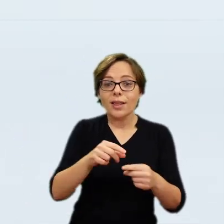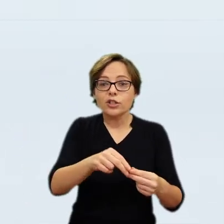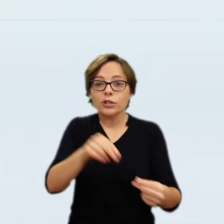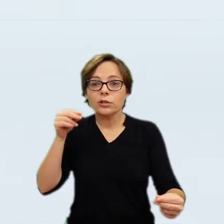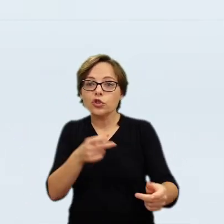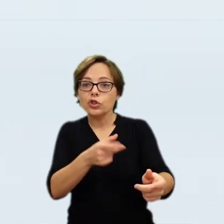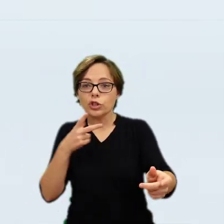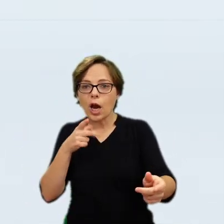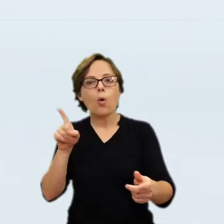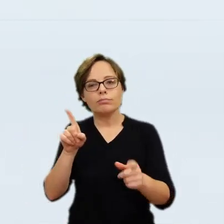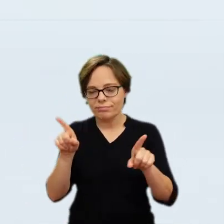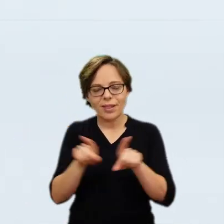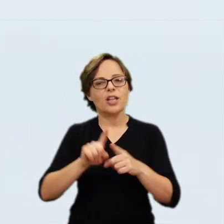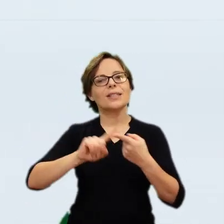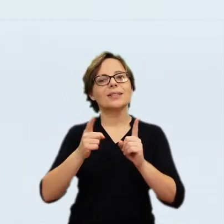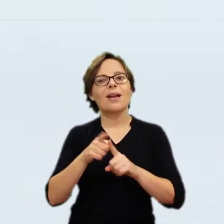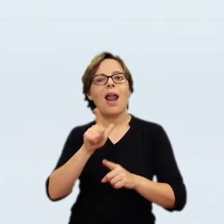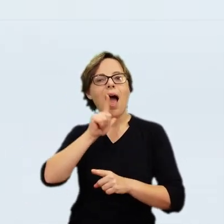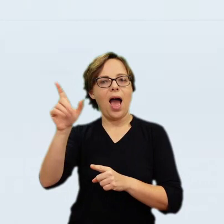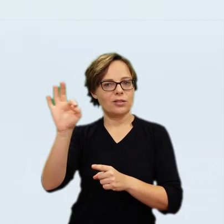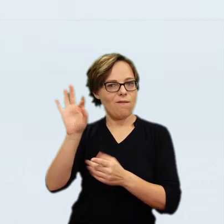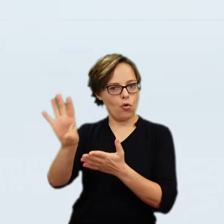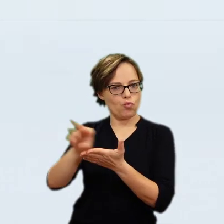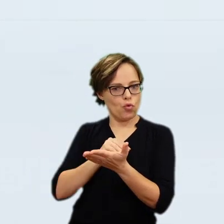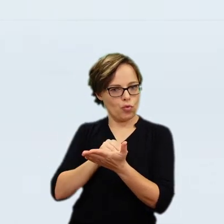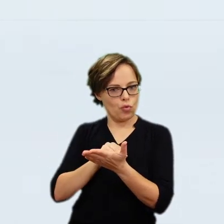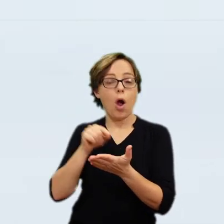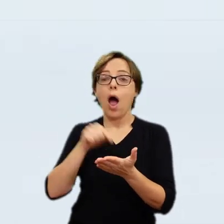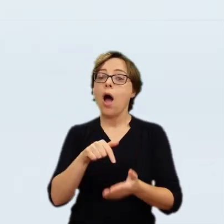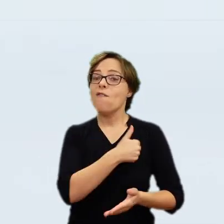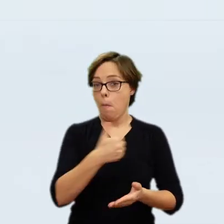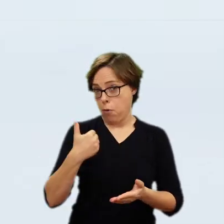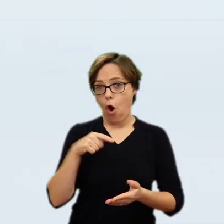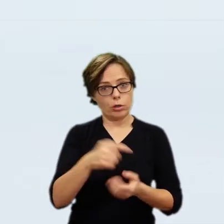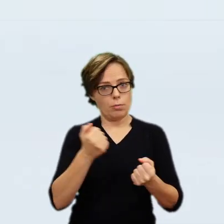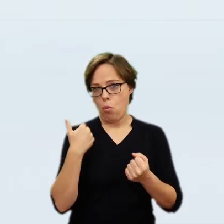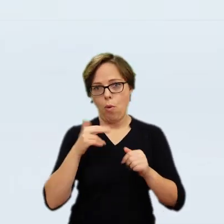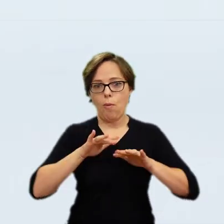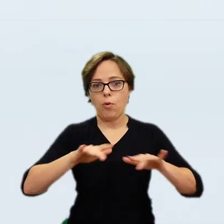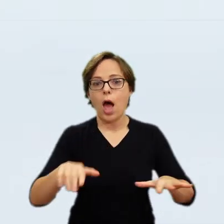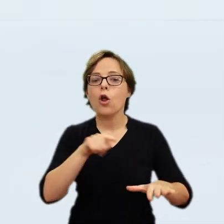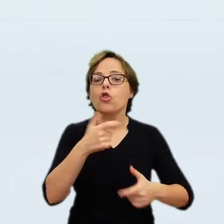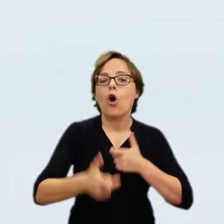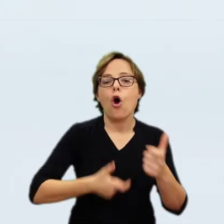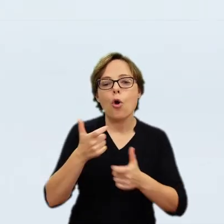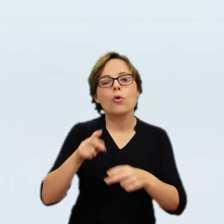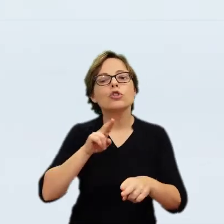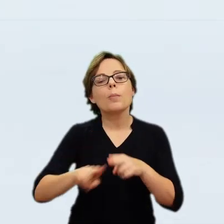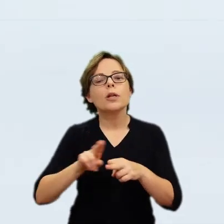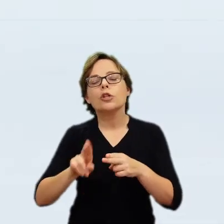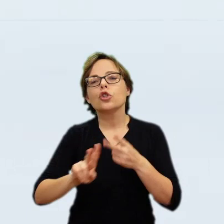Sarmatian lifestyle was a unique growth produced by cross-pollination between Catholic High Baroque and Ottoman culture.